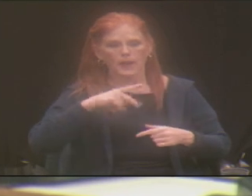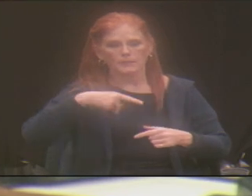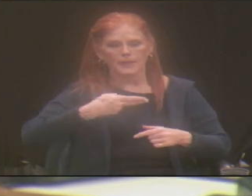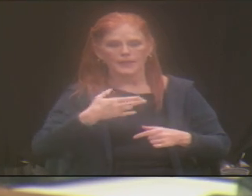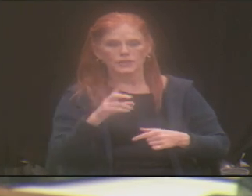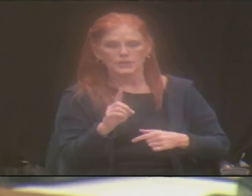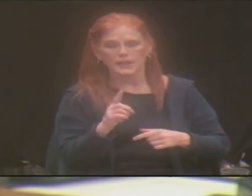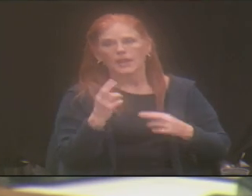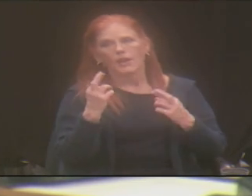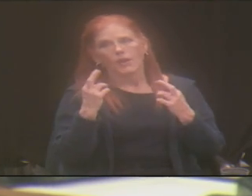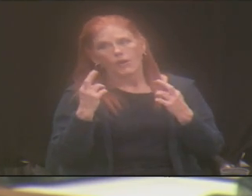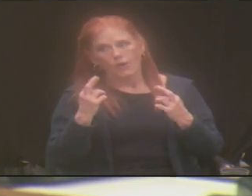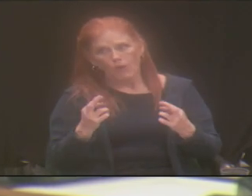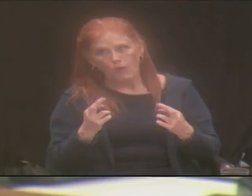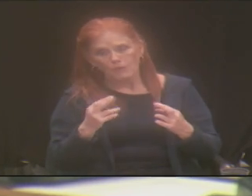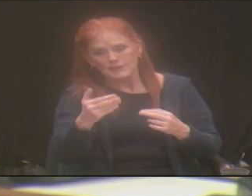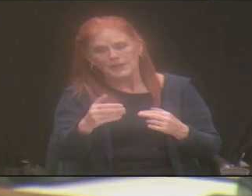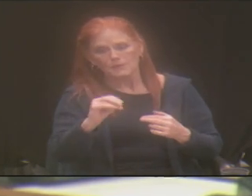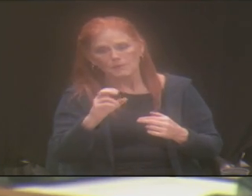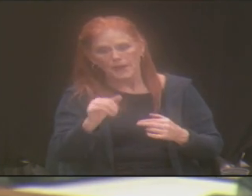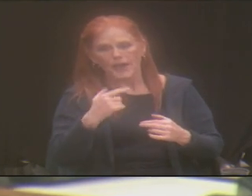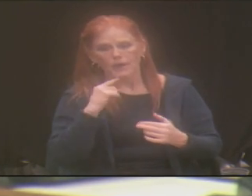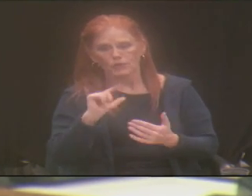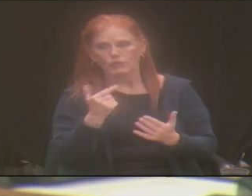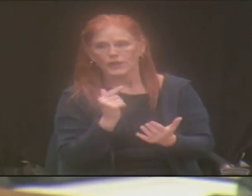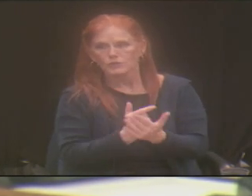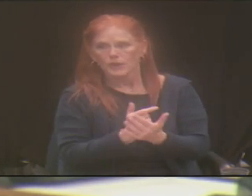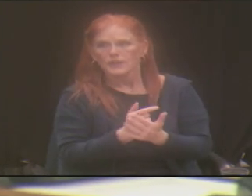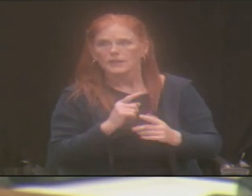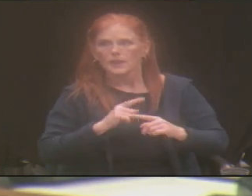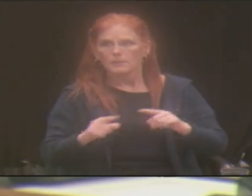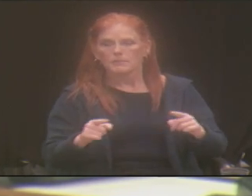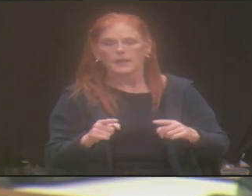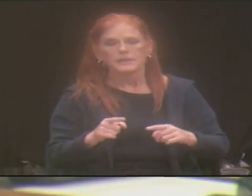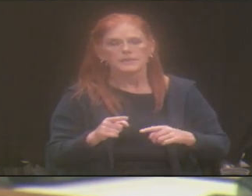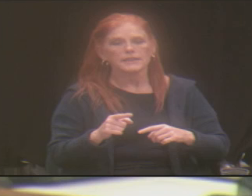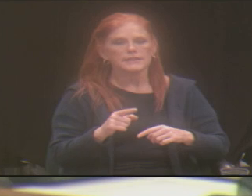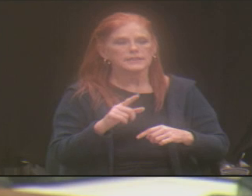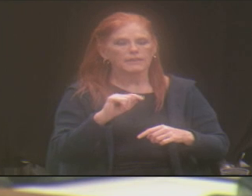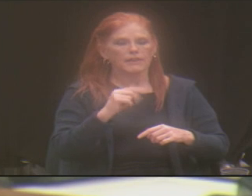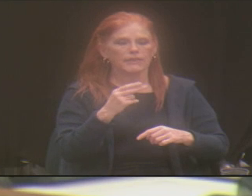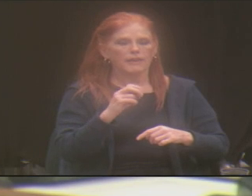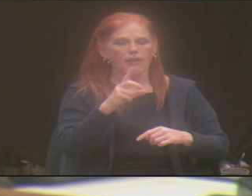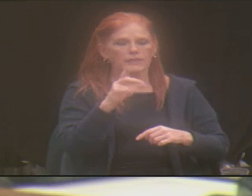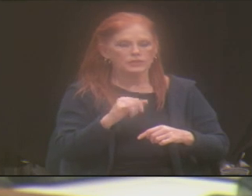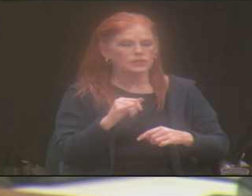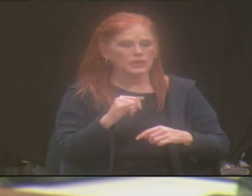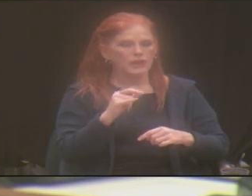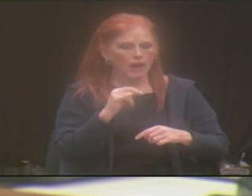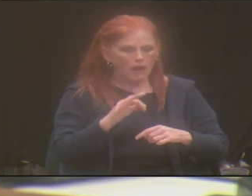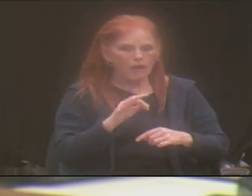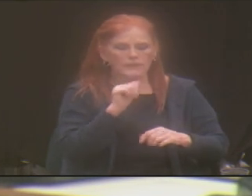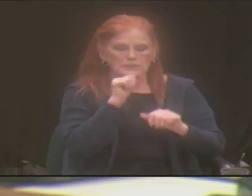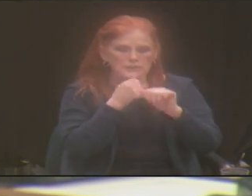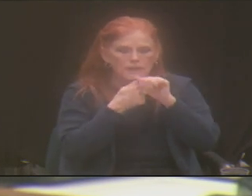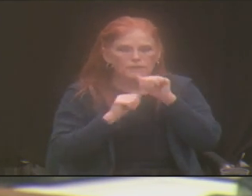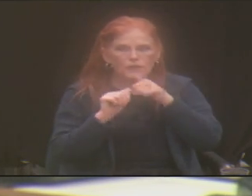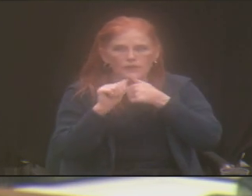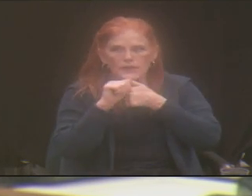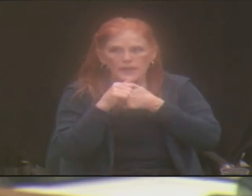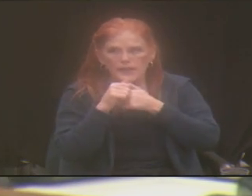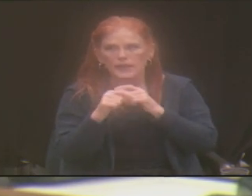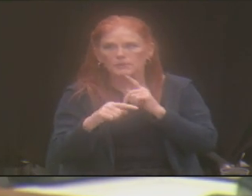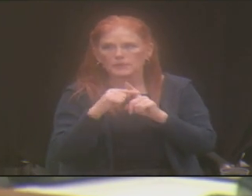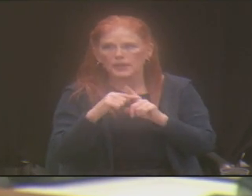hopefully I graduate in May. But it is in the theology of suffering and disability. And just looking at where